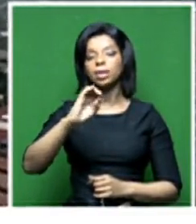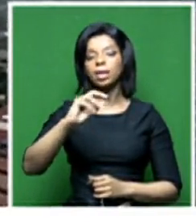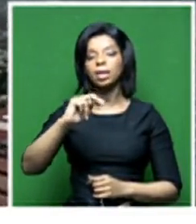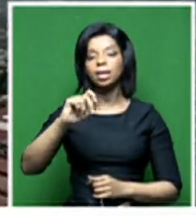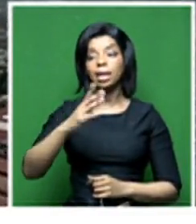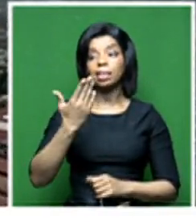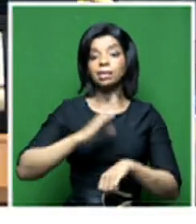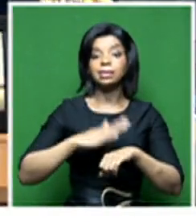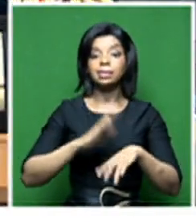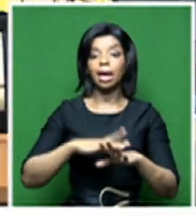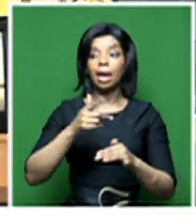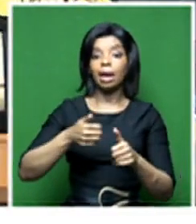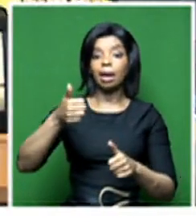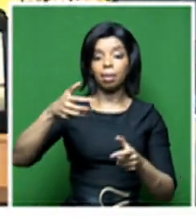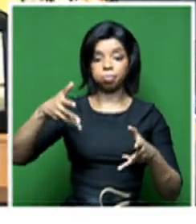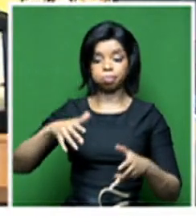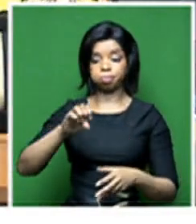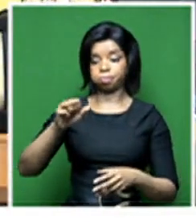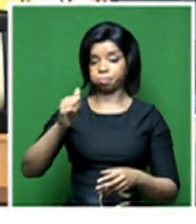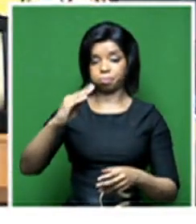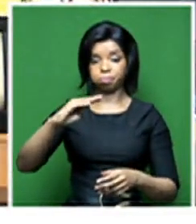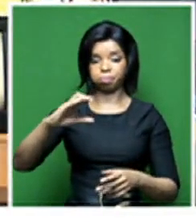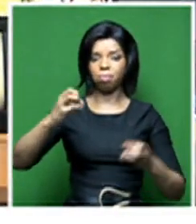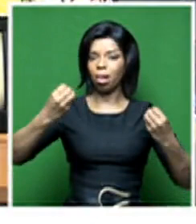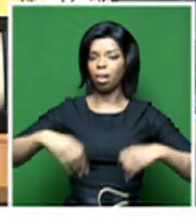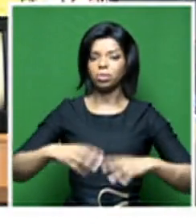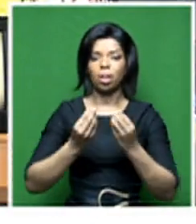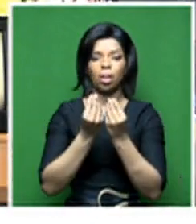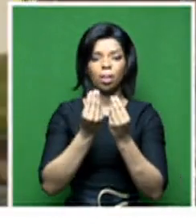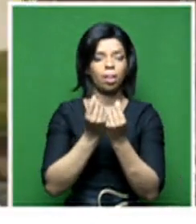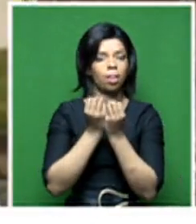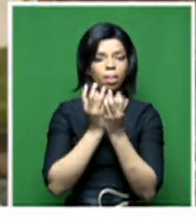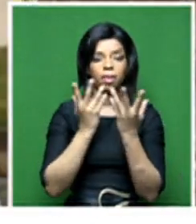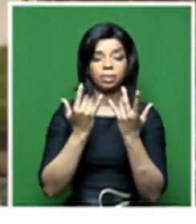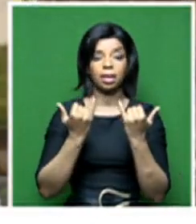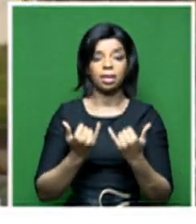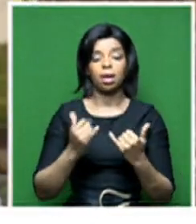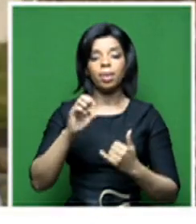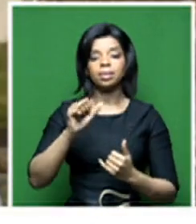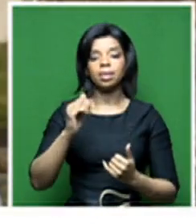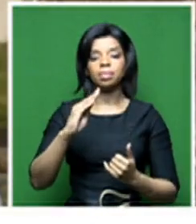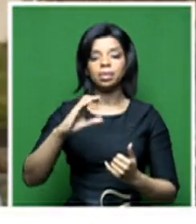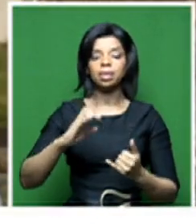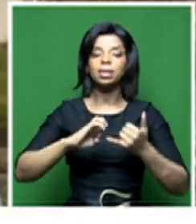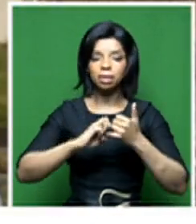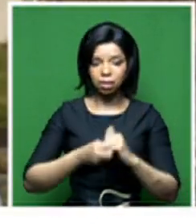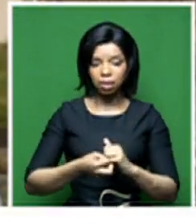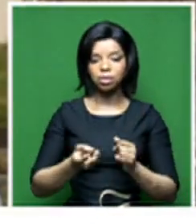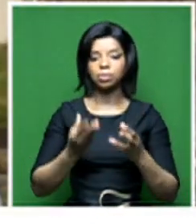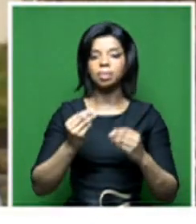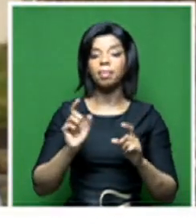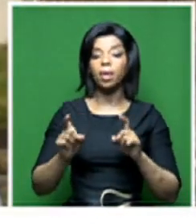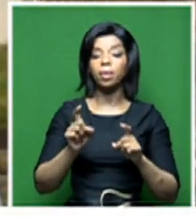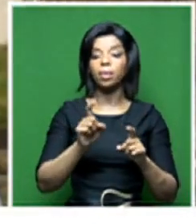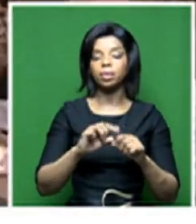and did a lot of damage, which the SAPC is still trying to cope with today in the fallout that happened. And